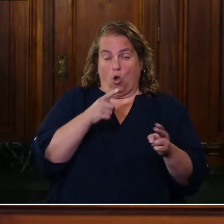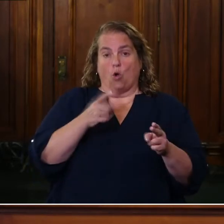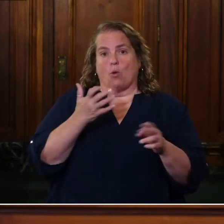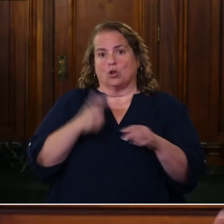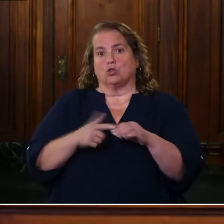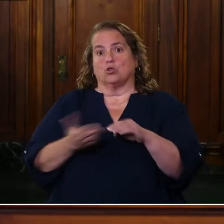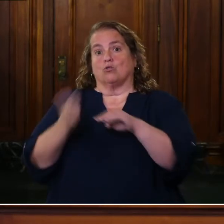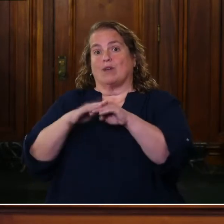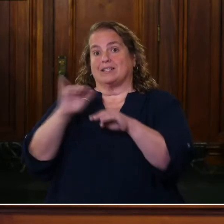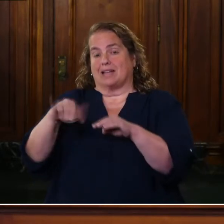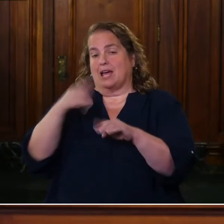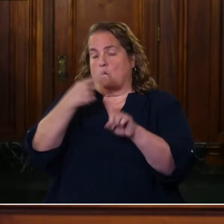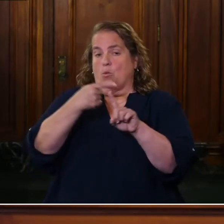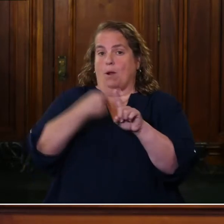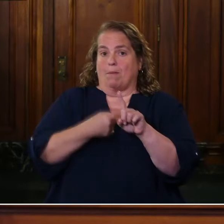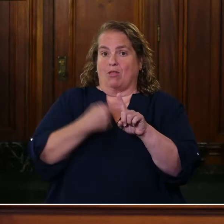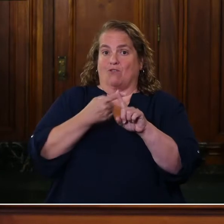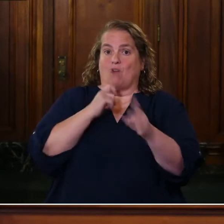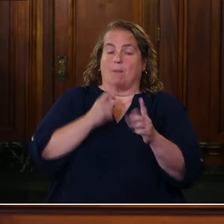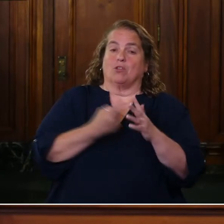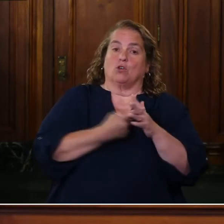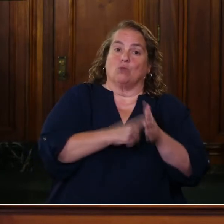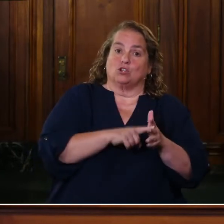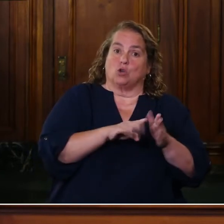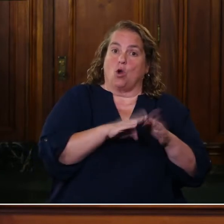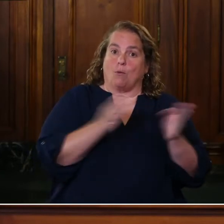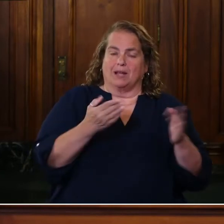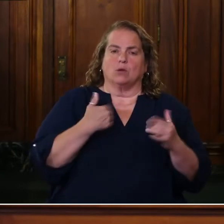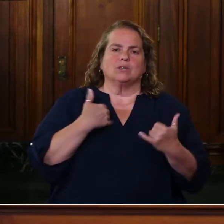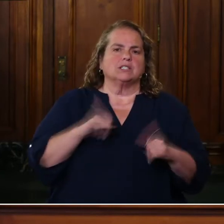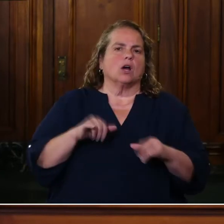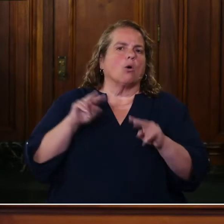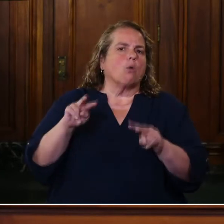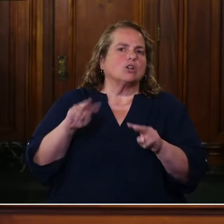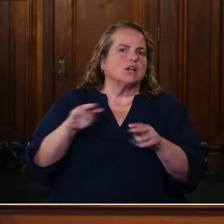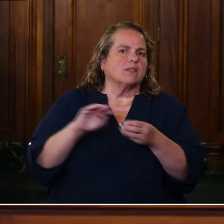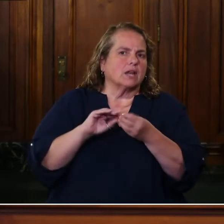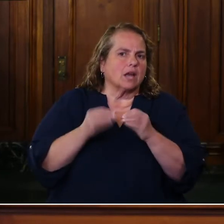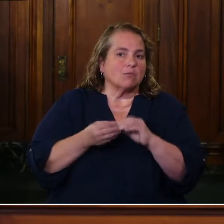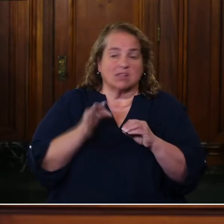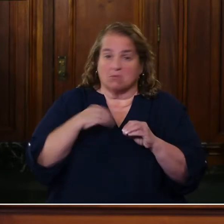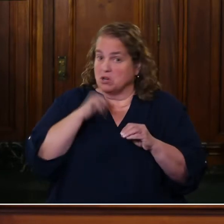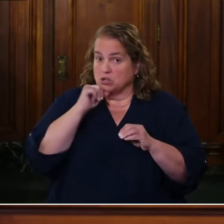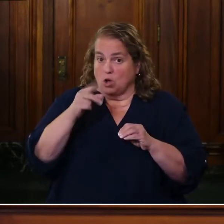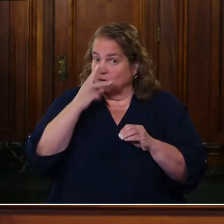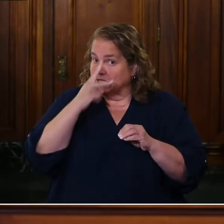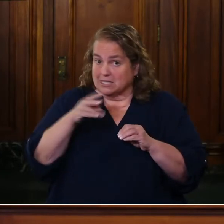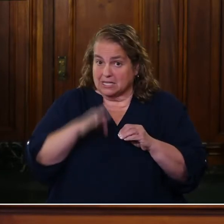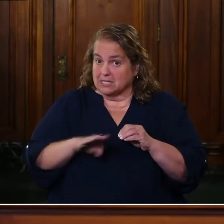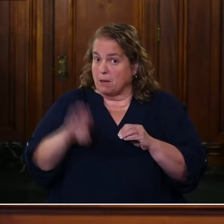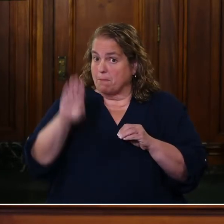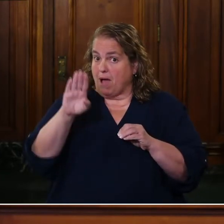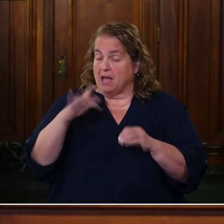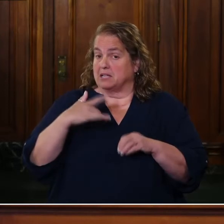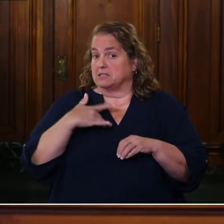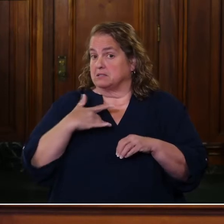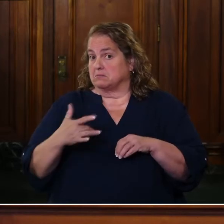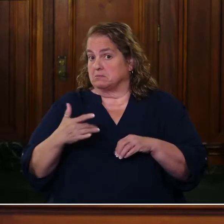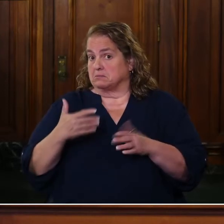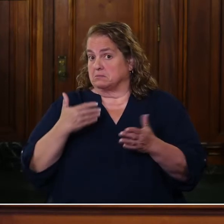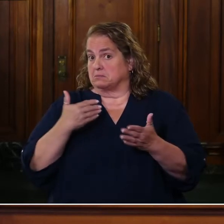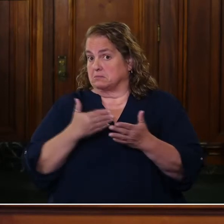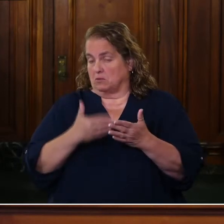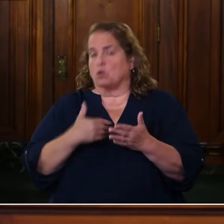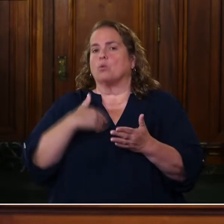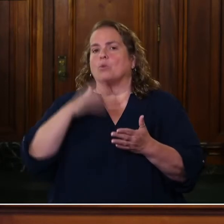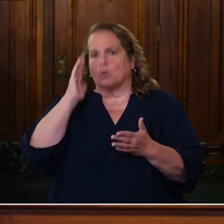that one month from the original opening. And we're still watching the numbers. If we don't see a spike, that's likely the time that we